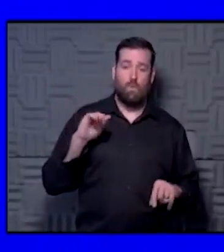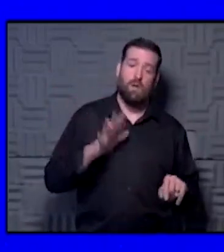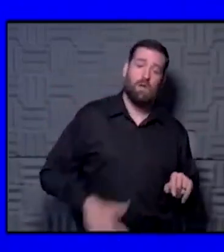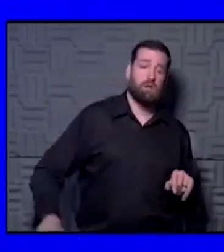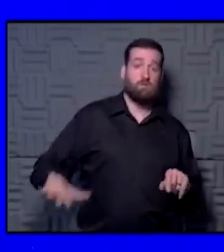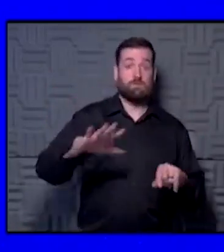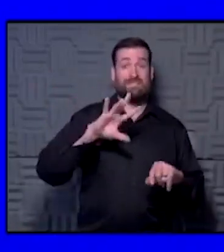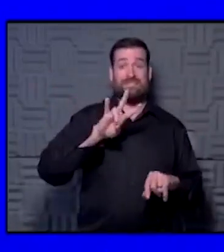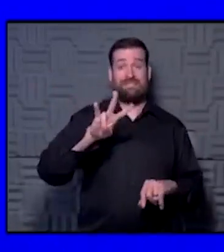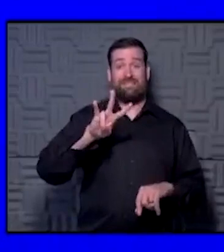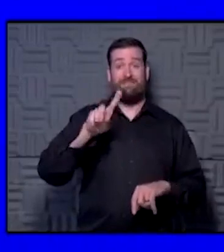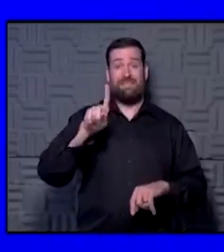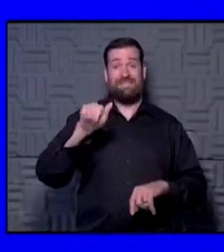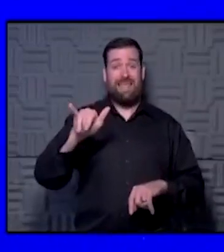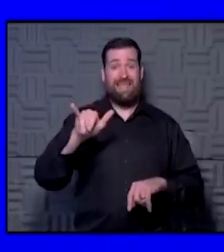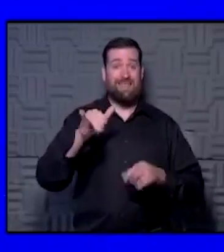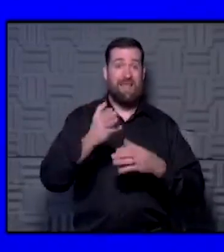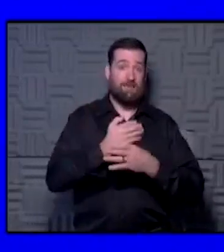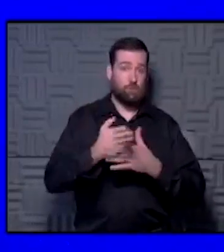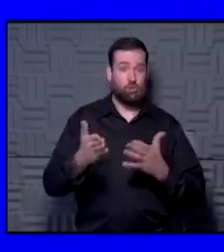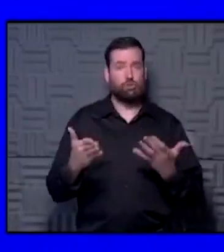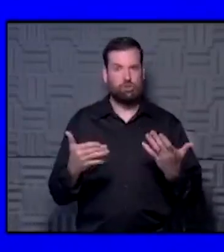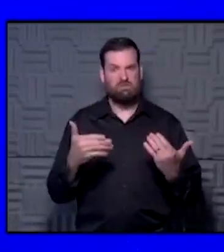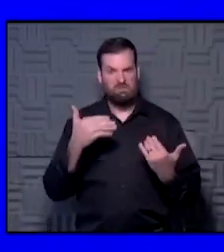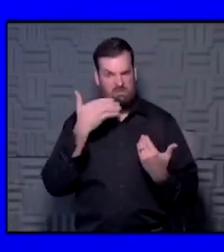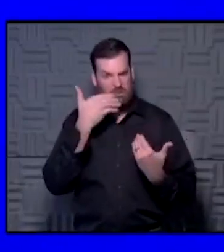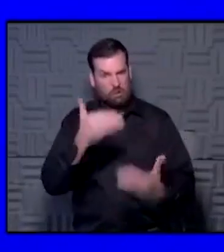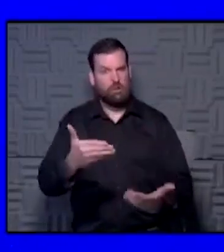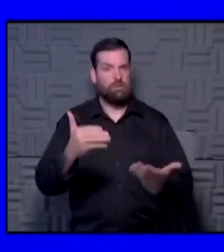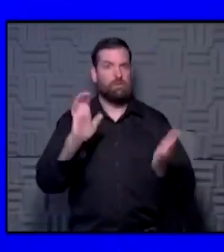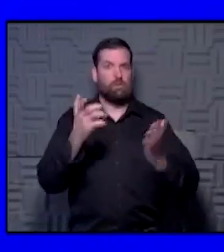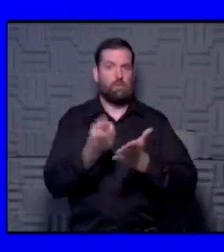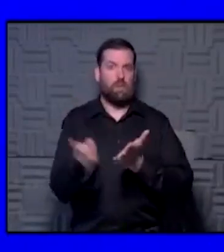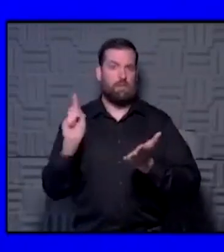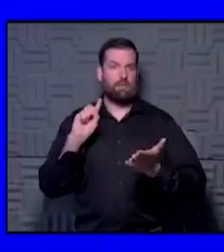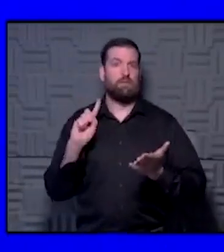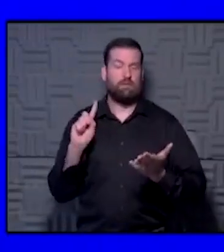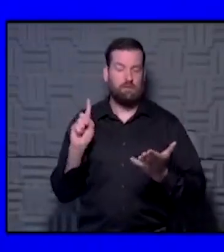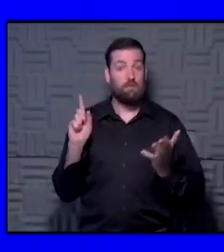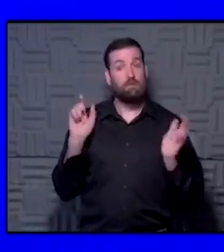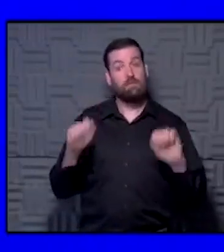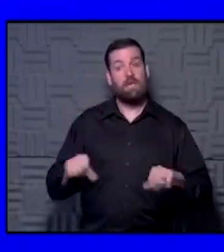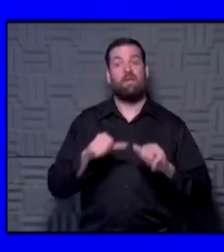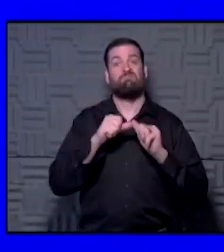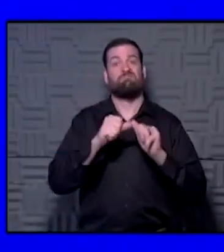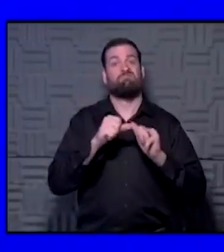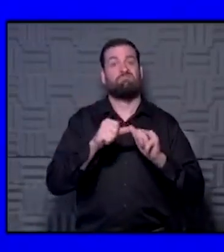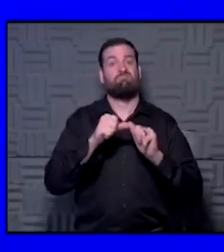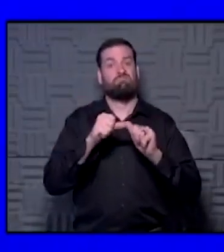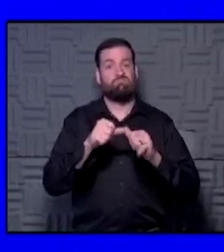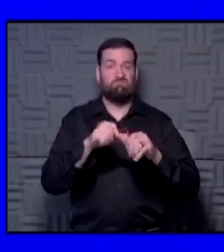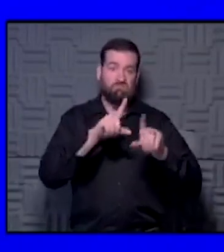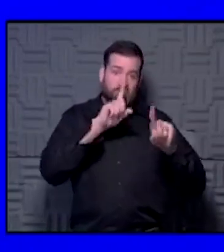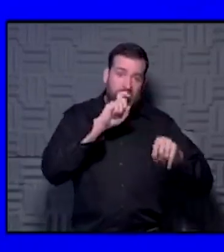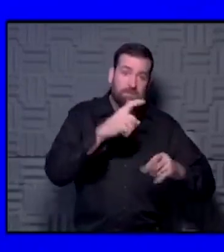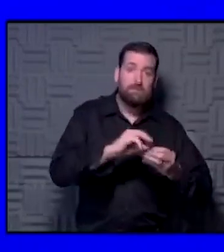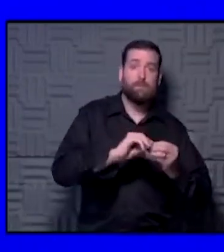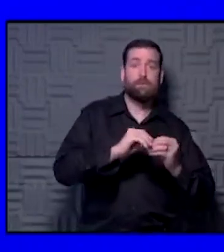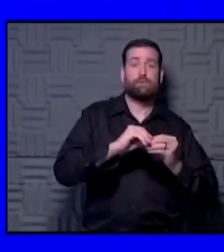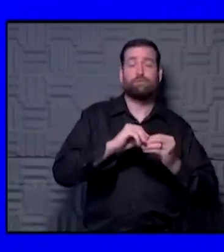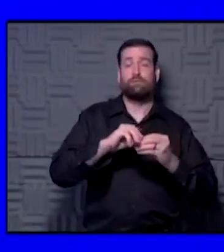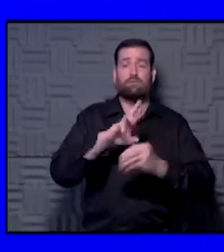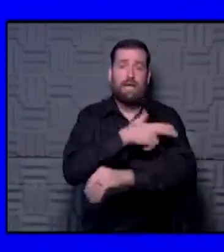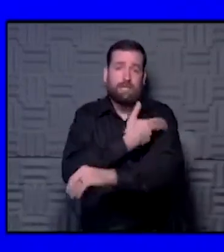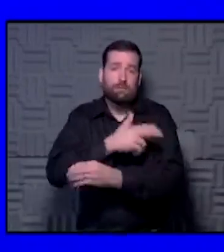rolling seven-day average is pretty good right now compared to where it was a week ago. So if we can keep those low test numbers, keep those low